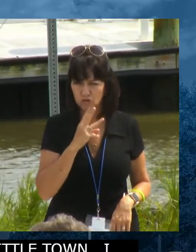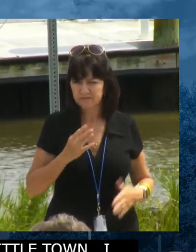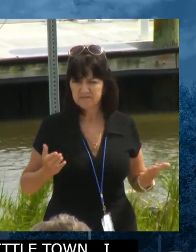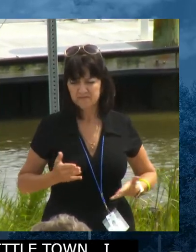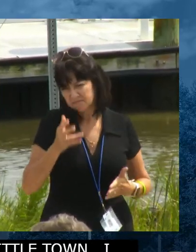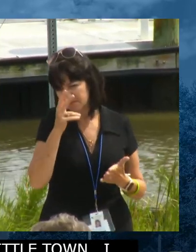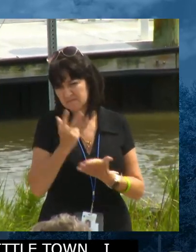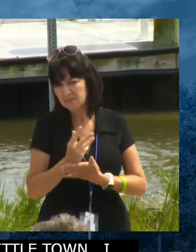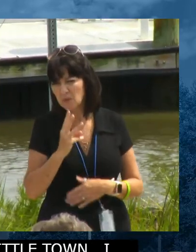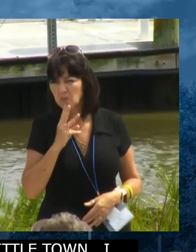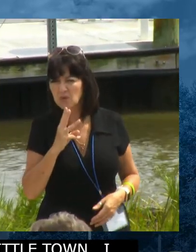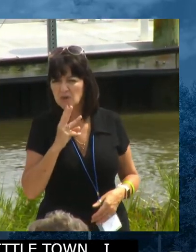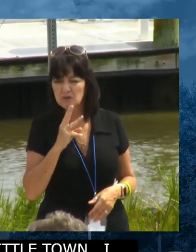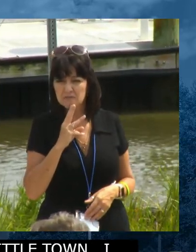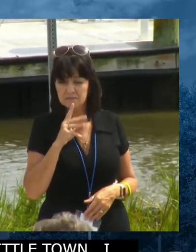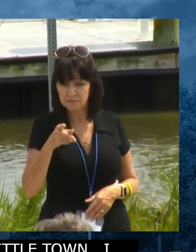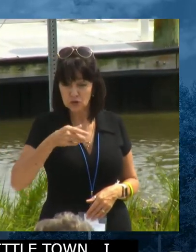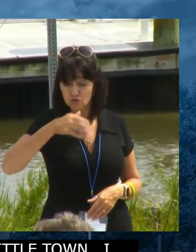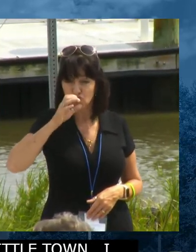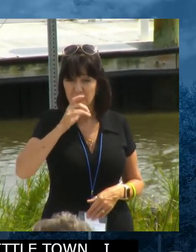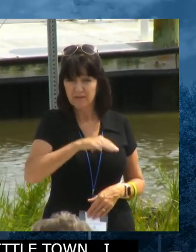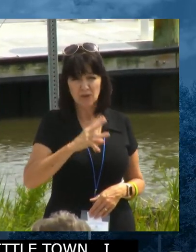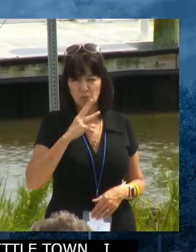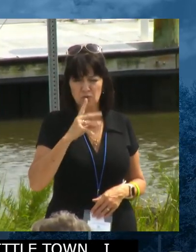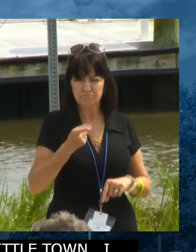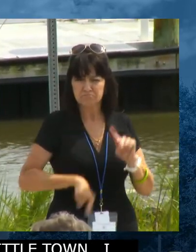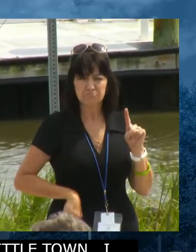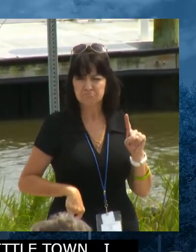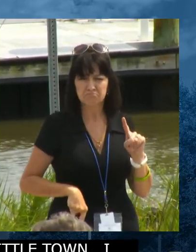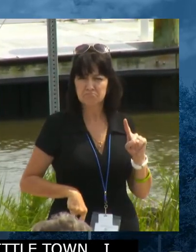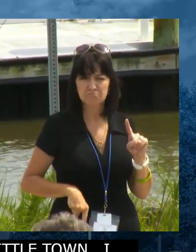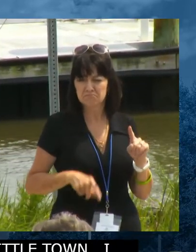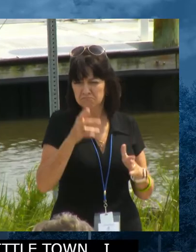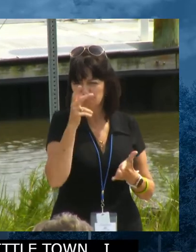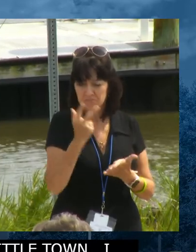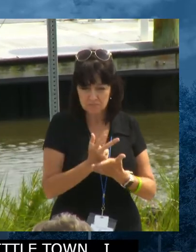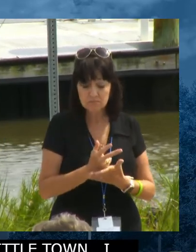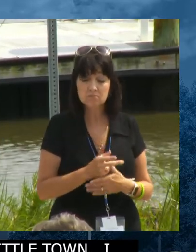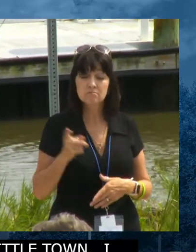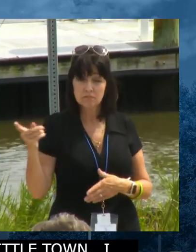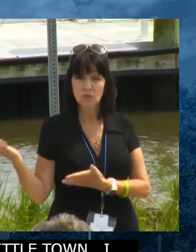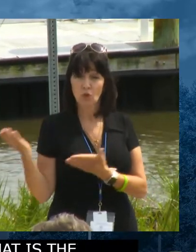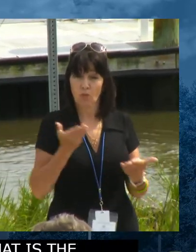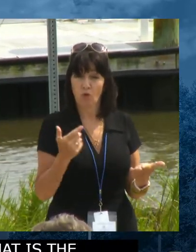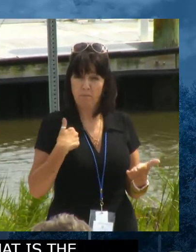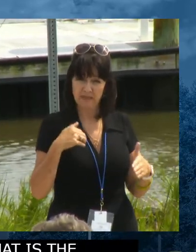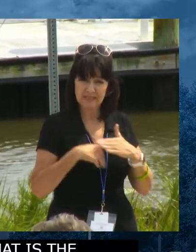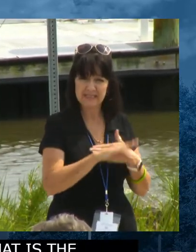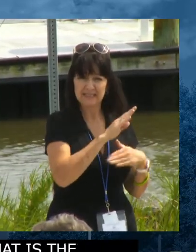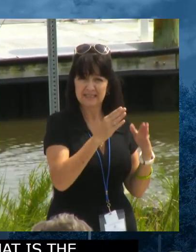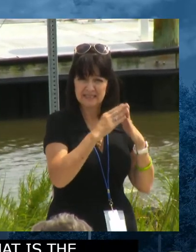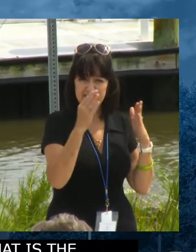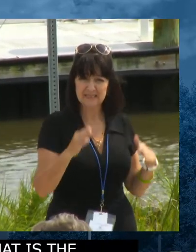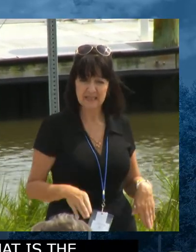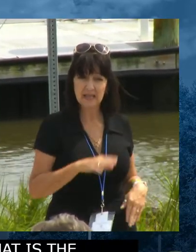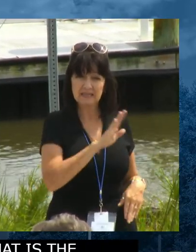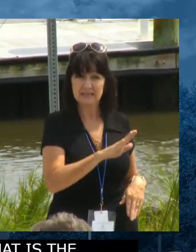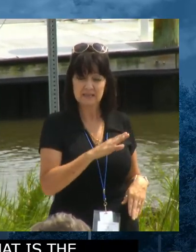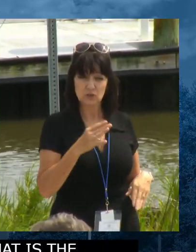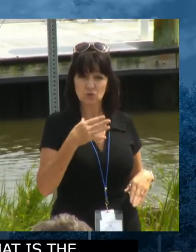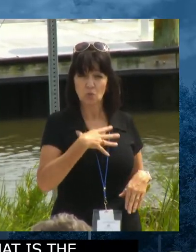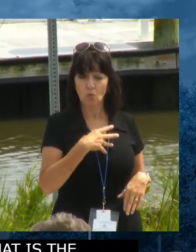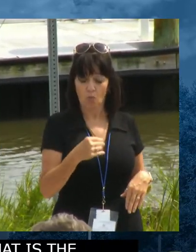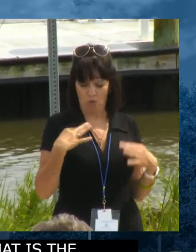The drinking water in our area is horrible. Then he proceeded to take me to his house and show me white shirts that were no longer white.